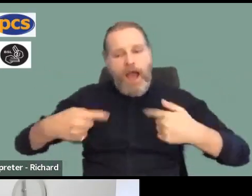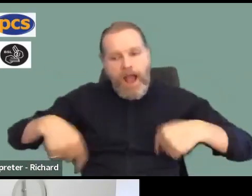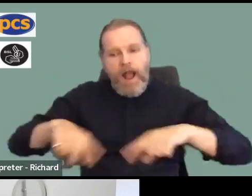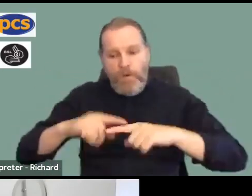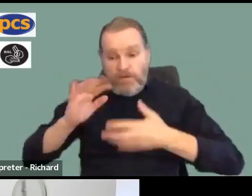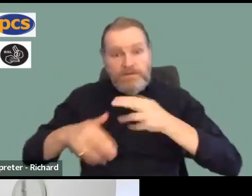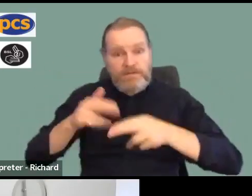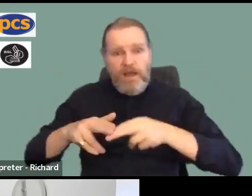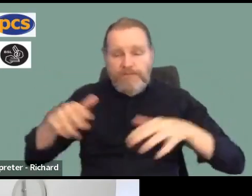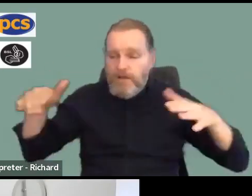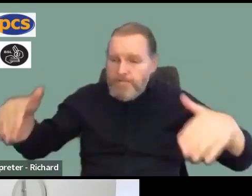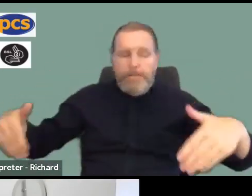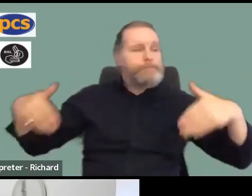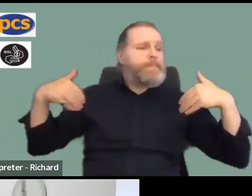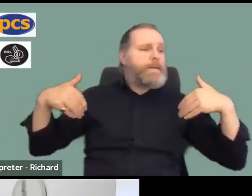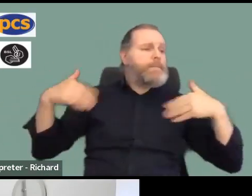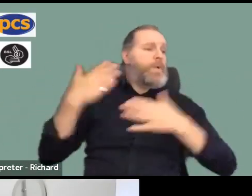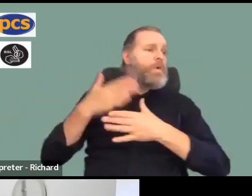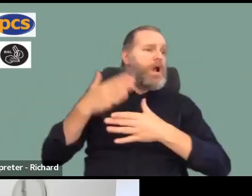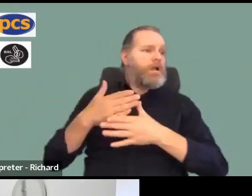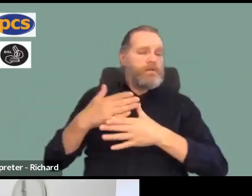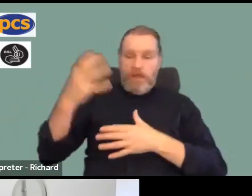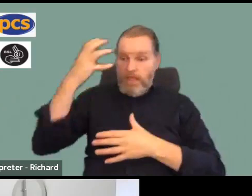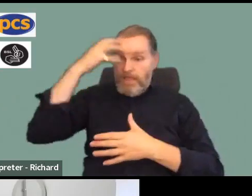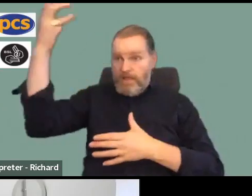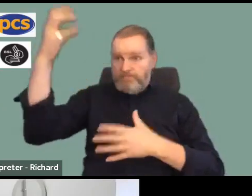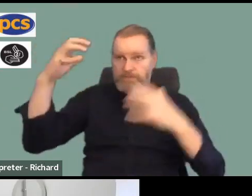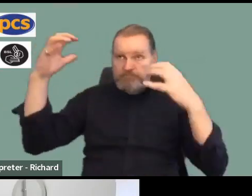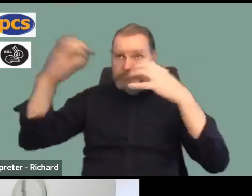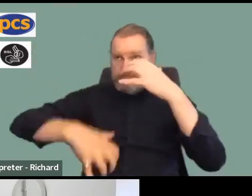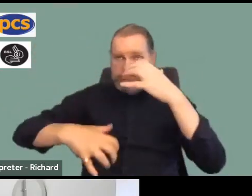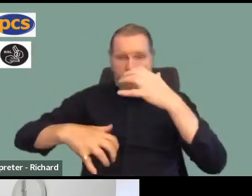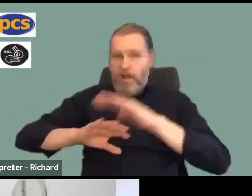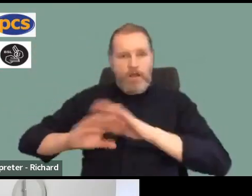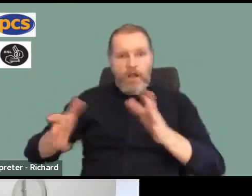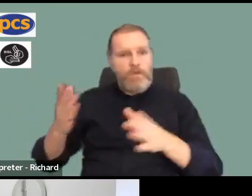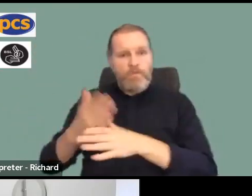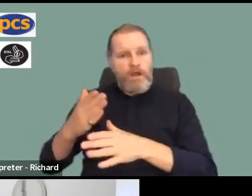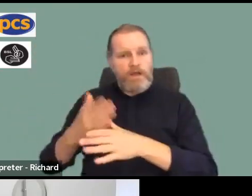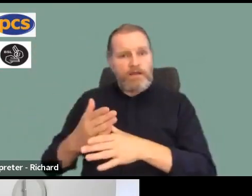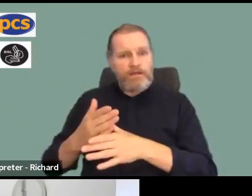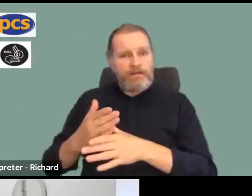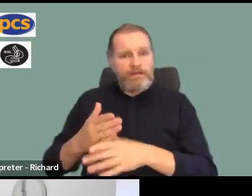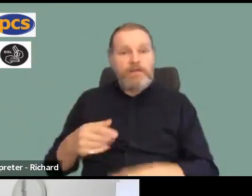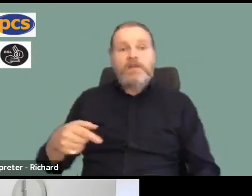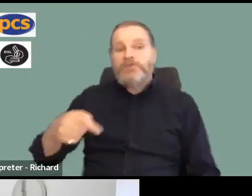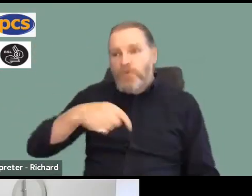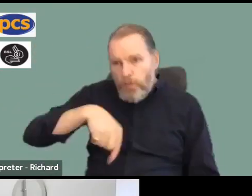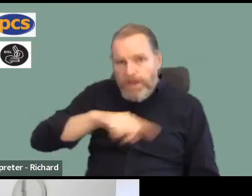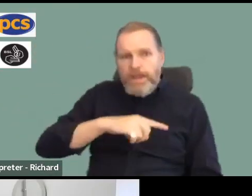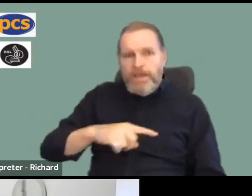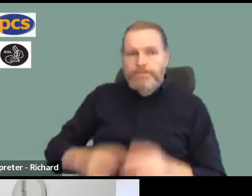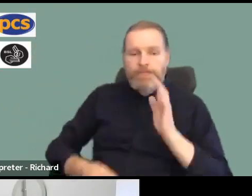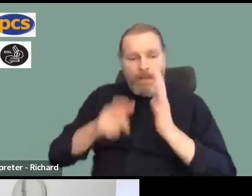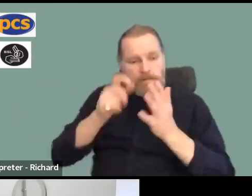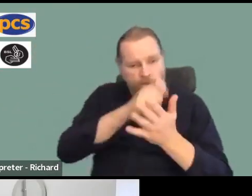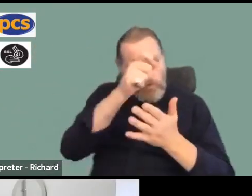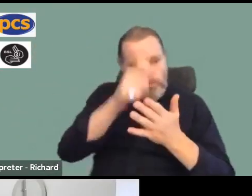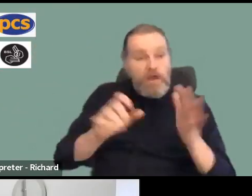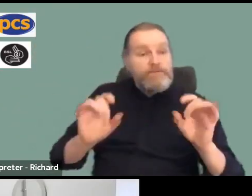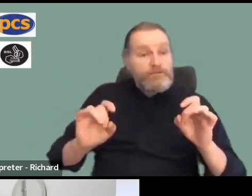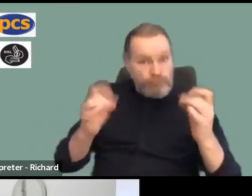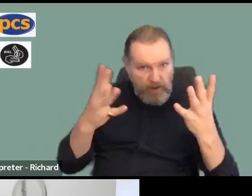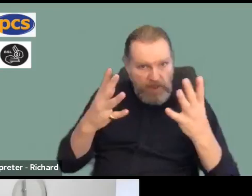most vital functions in this country. So we are not planning a protest. We are planning for the government to take us